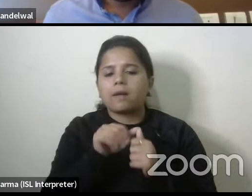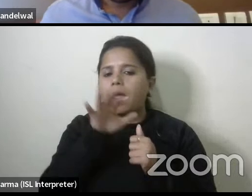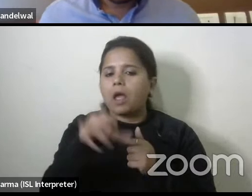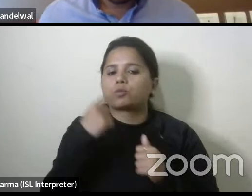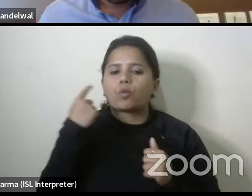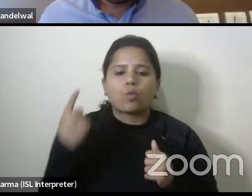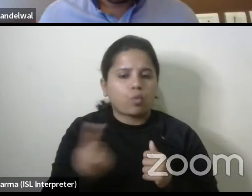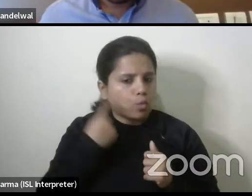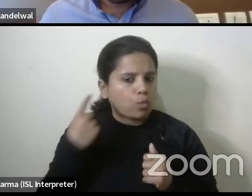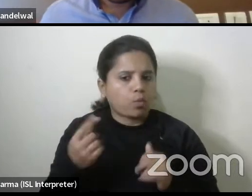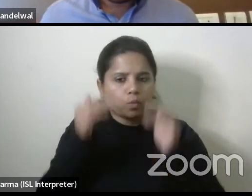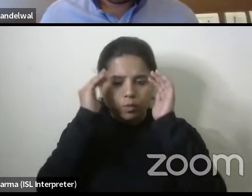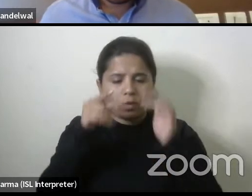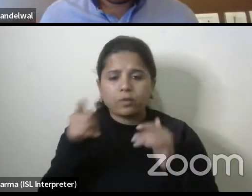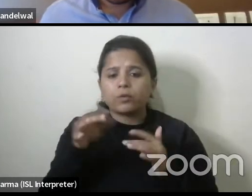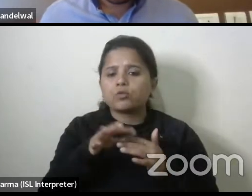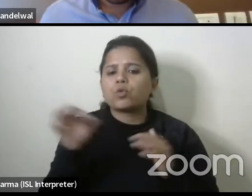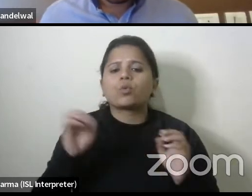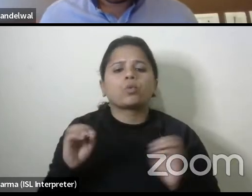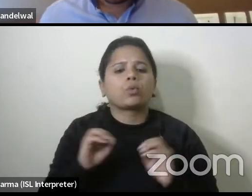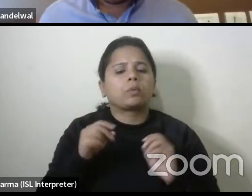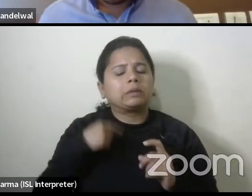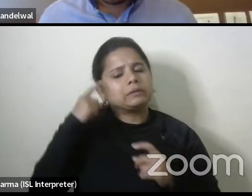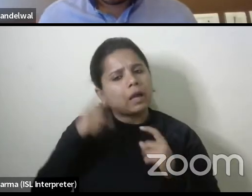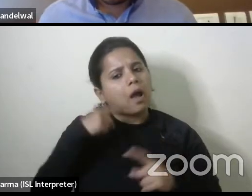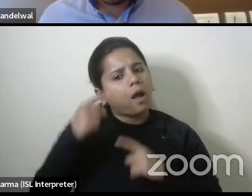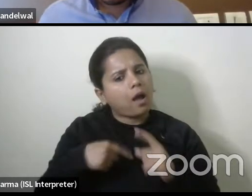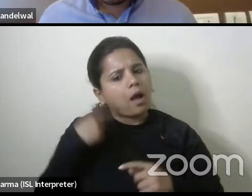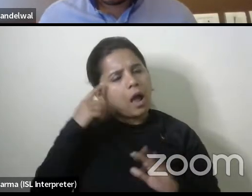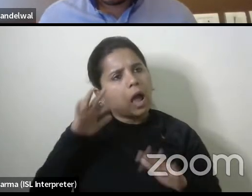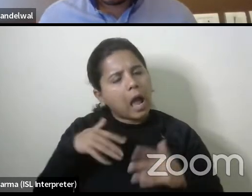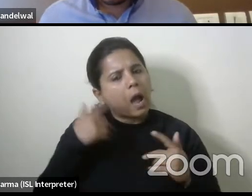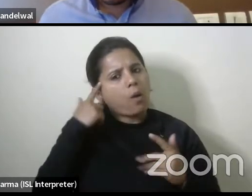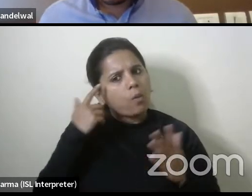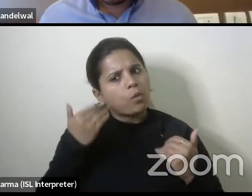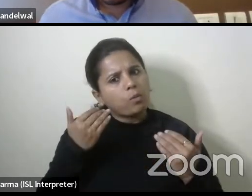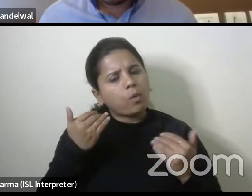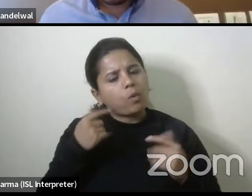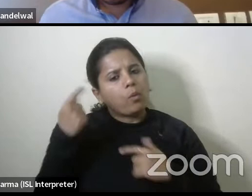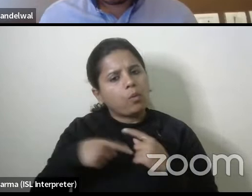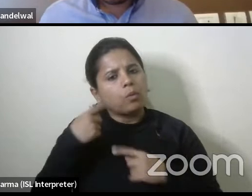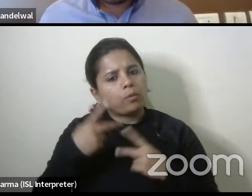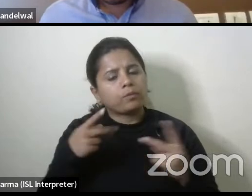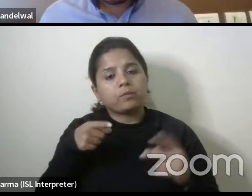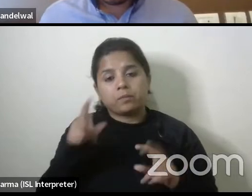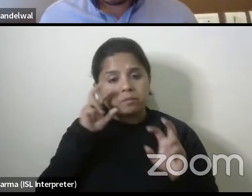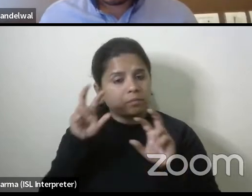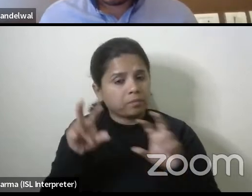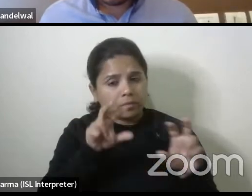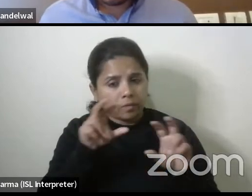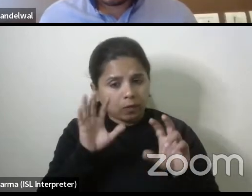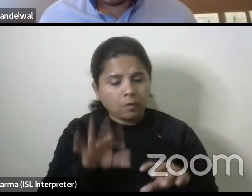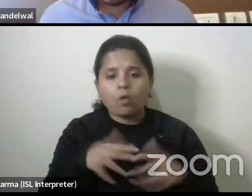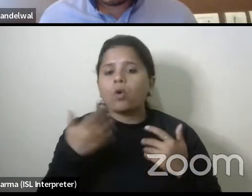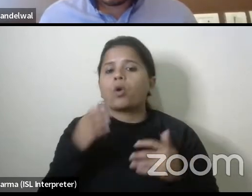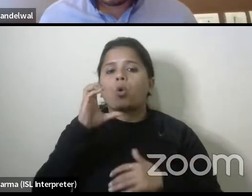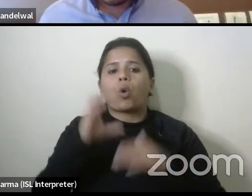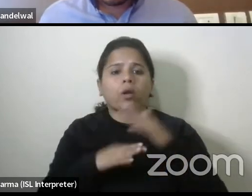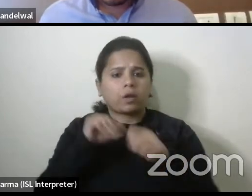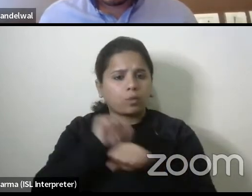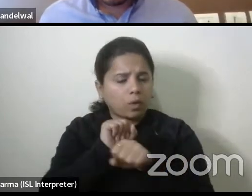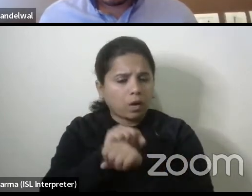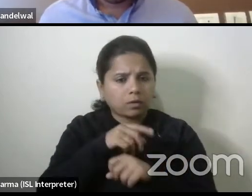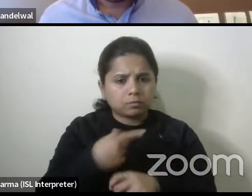therefore there was no choice but to keep thinking about it day in and day out you know whether they were supervising or whether the contractor was working on it